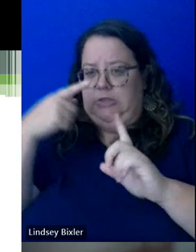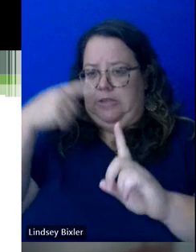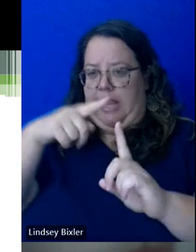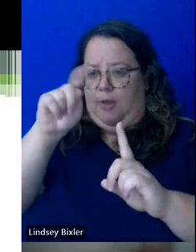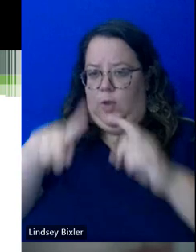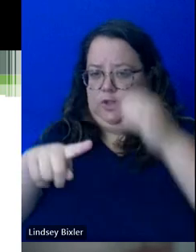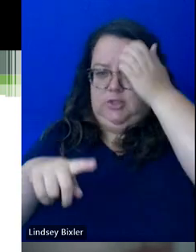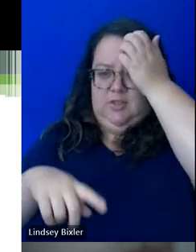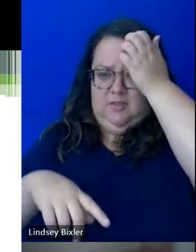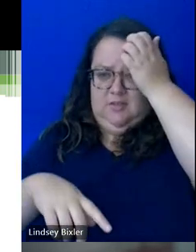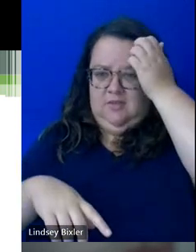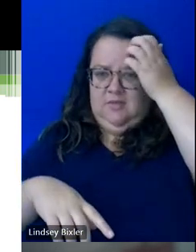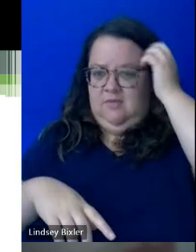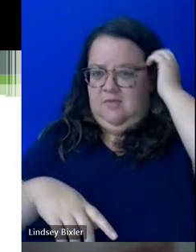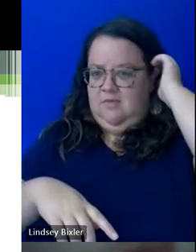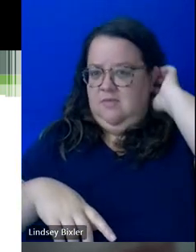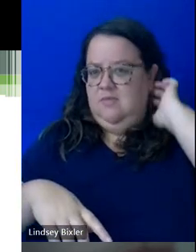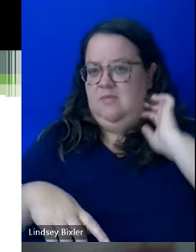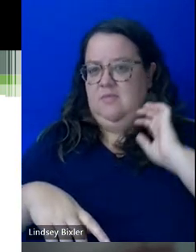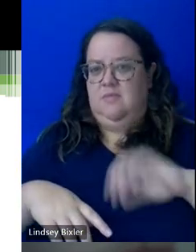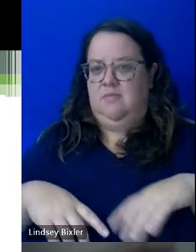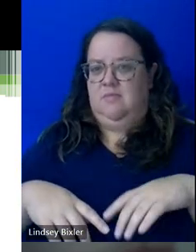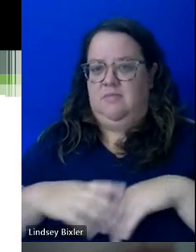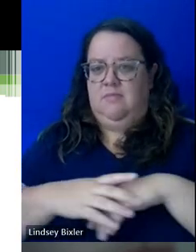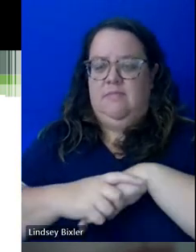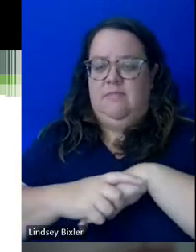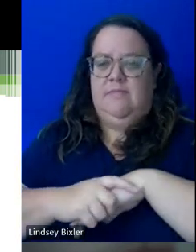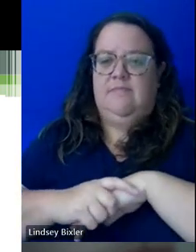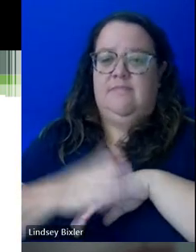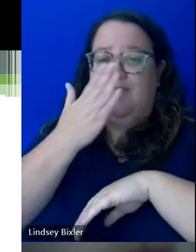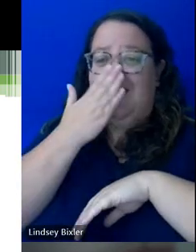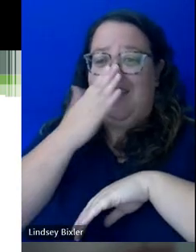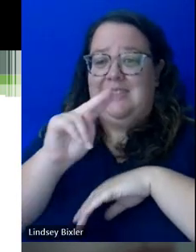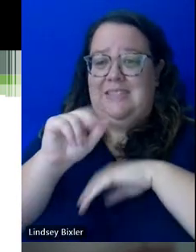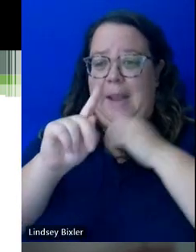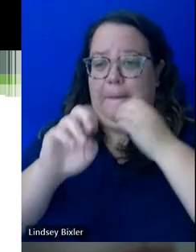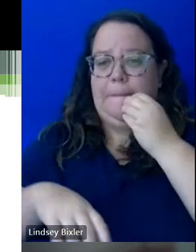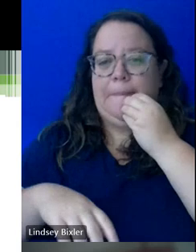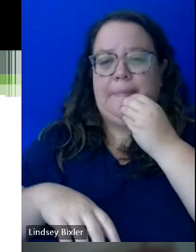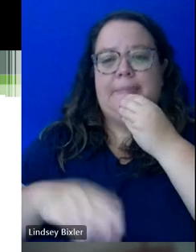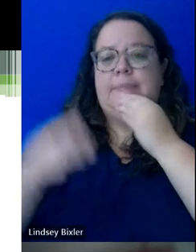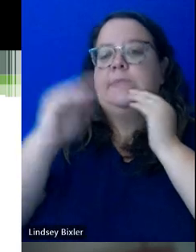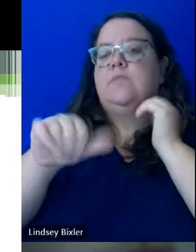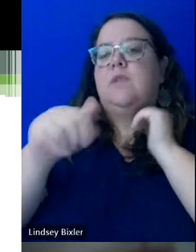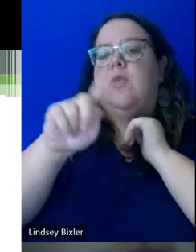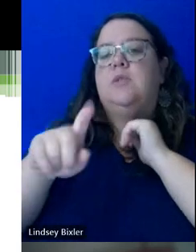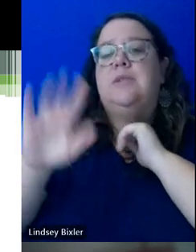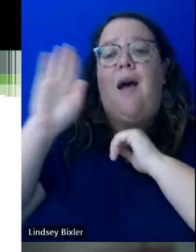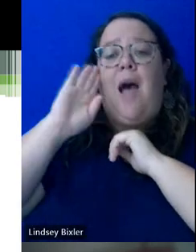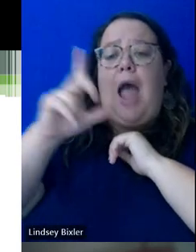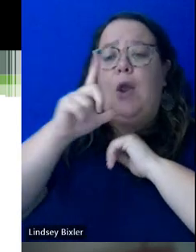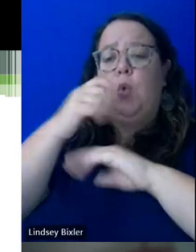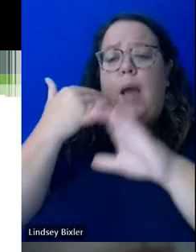correctly understood before we go ahead and try and answer that. Thank you. Thanks, Nate. Another question is, hi, who do I email